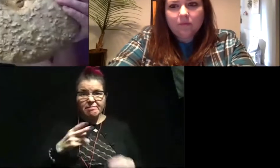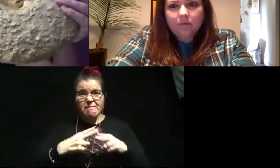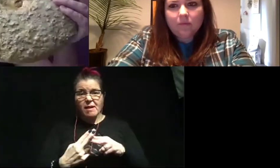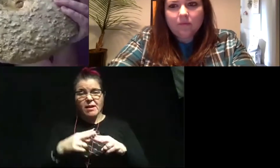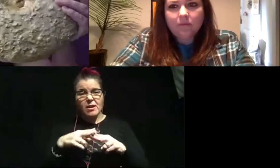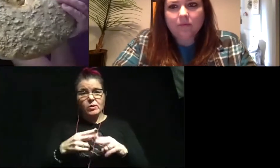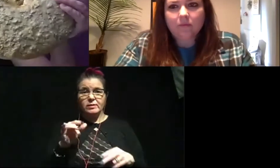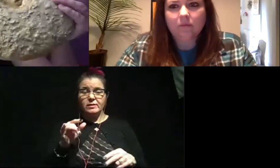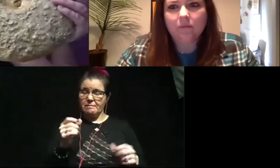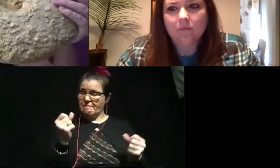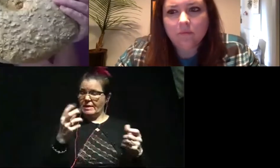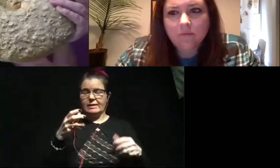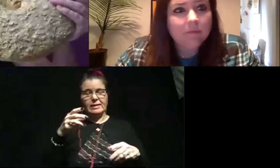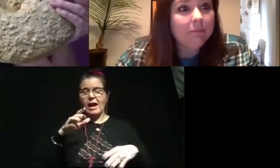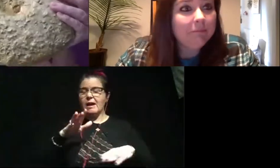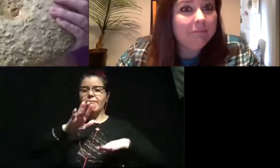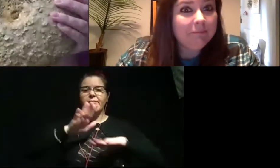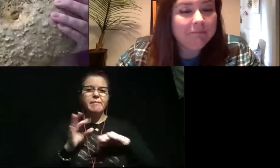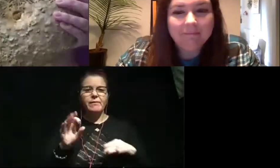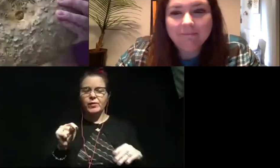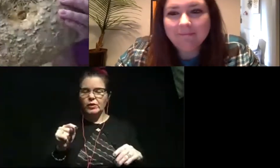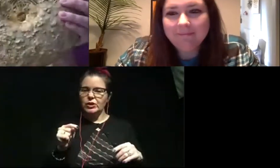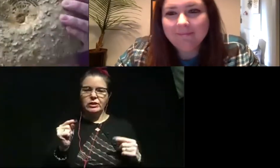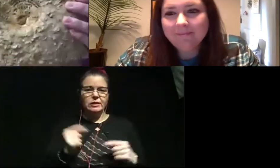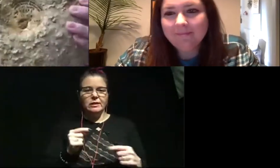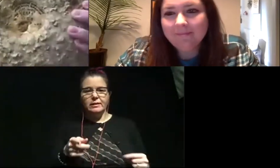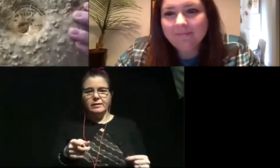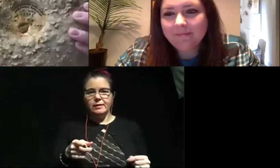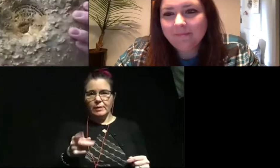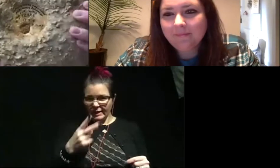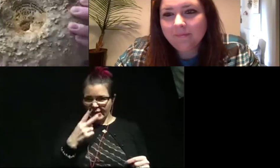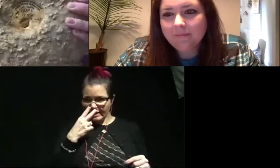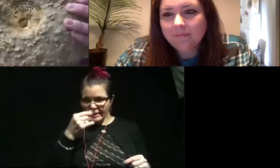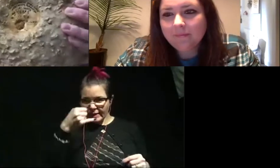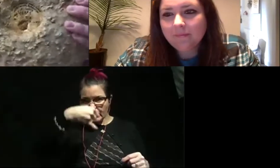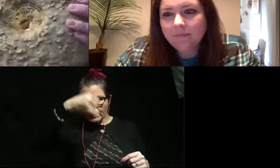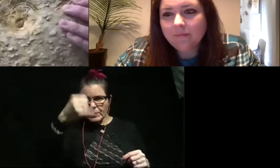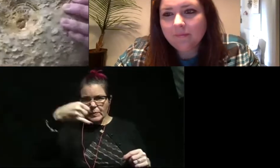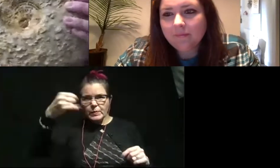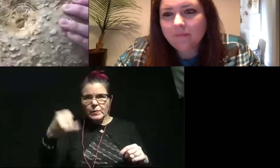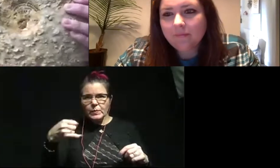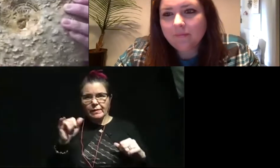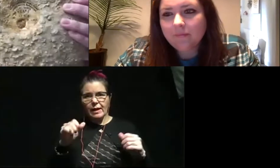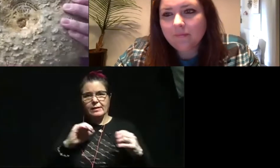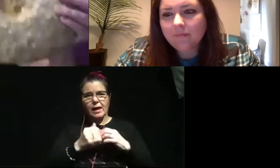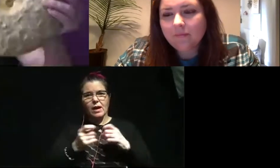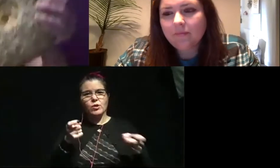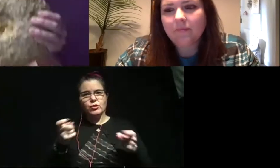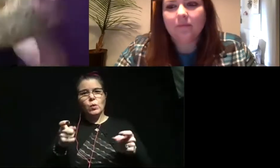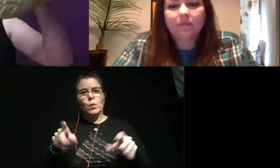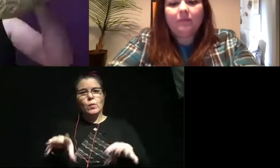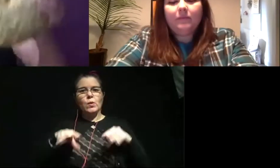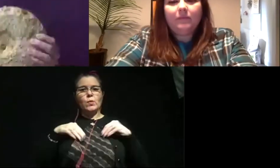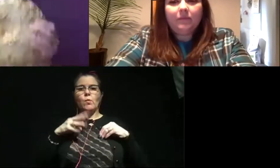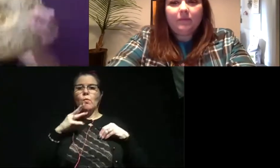I've dropped it many times on my foot. But yeah, you can see all the little lines across it. That's actually how it's controlling the amount of water in its body.